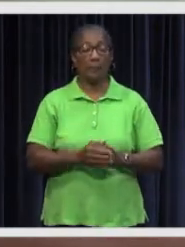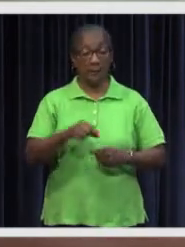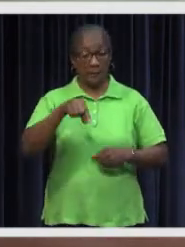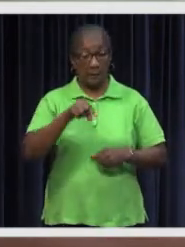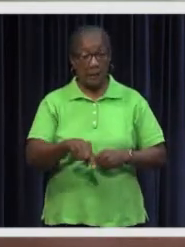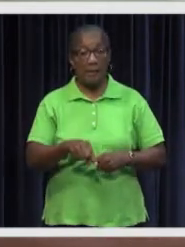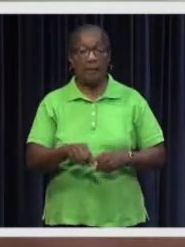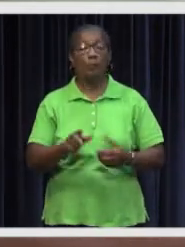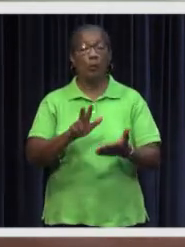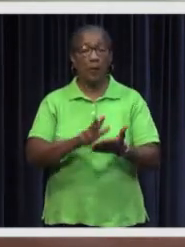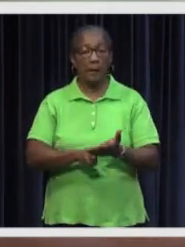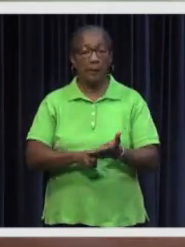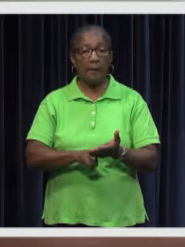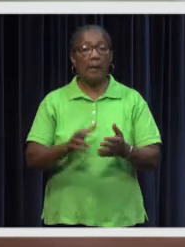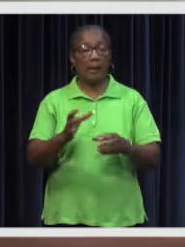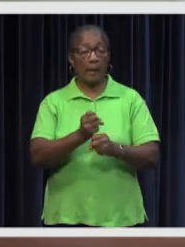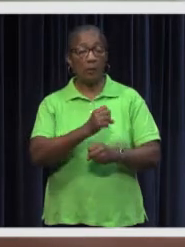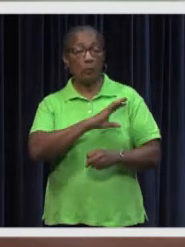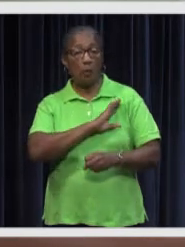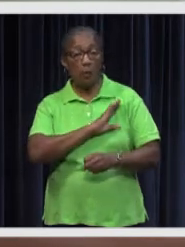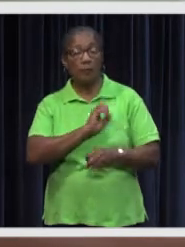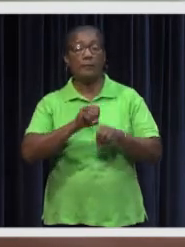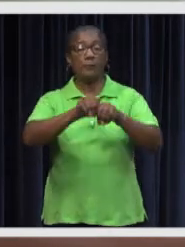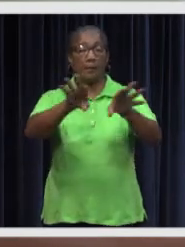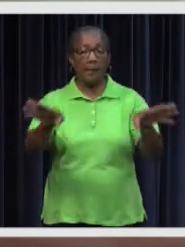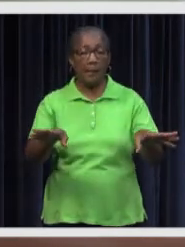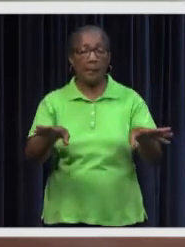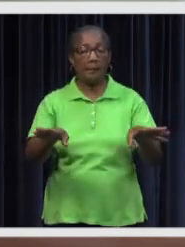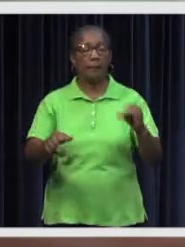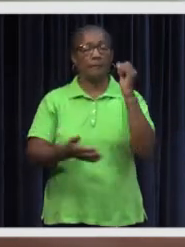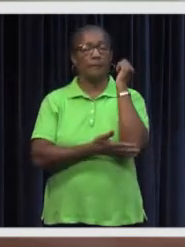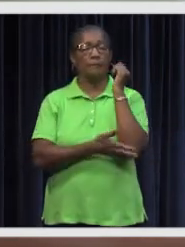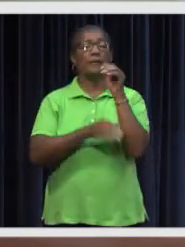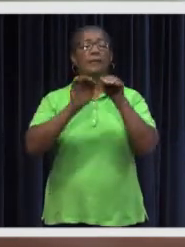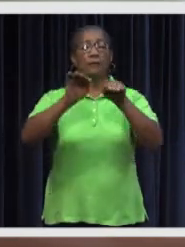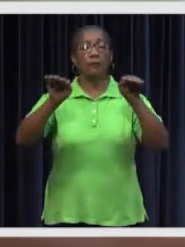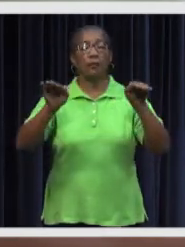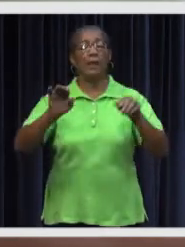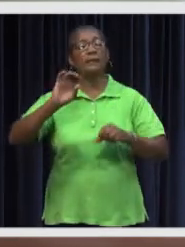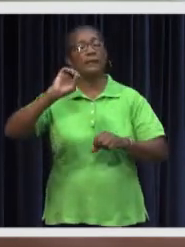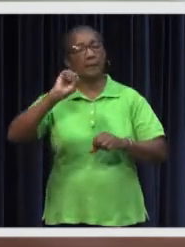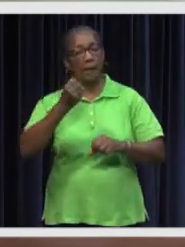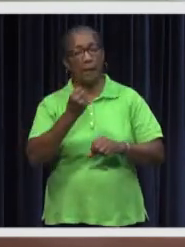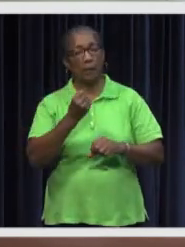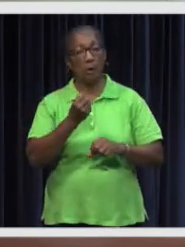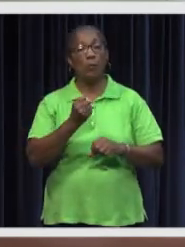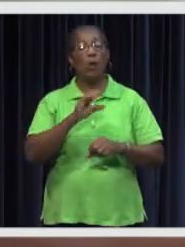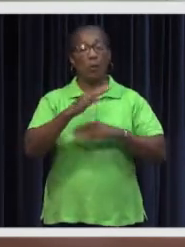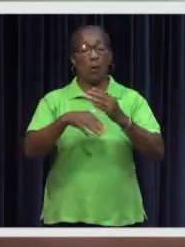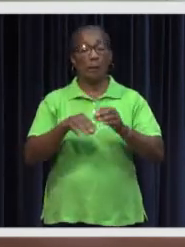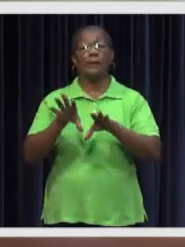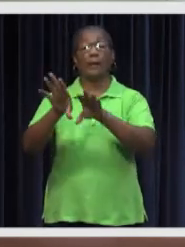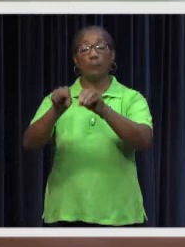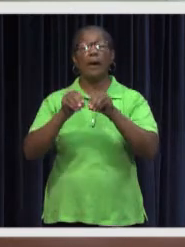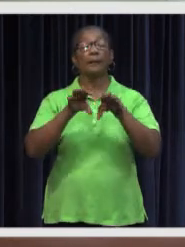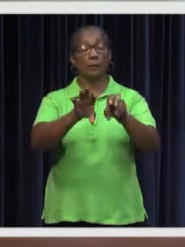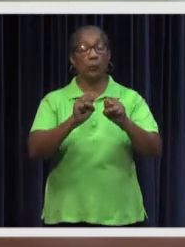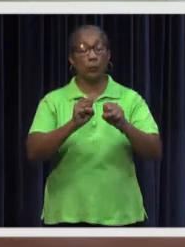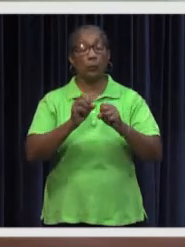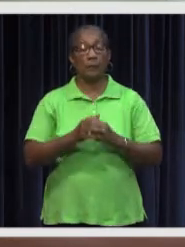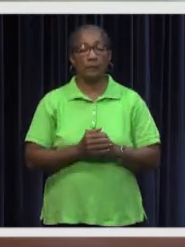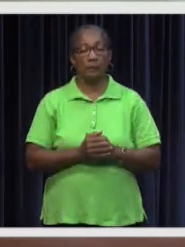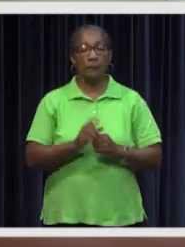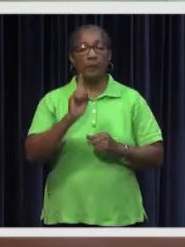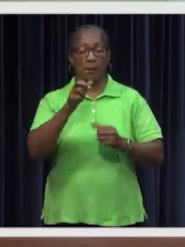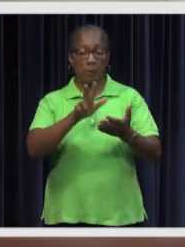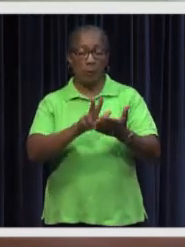is limited. The law also provides the possibility to take measures against the spreading of incorrect information around